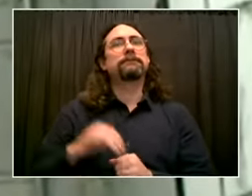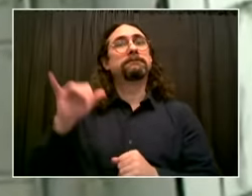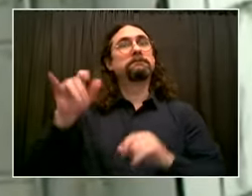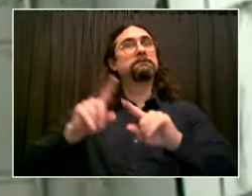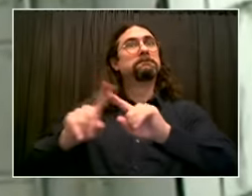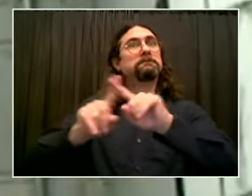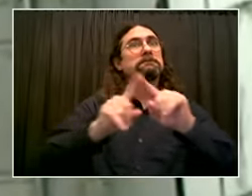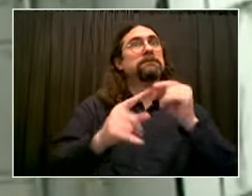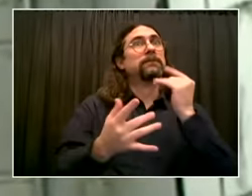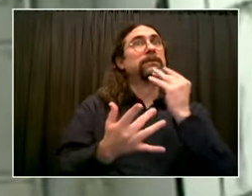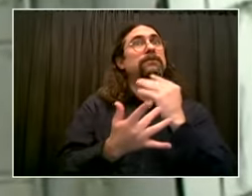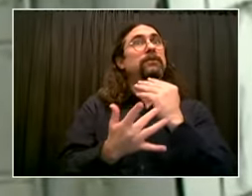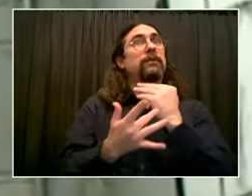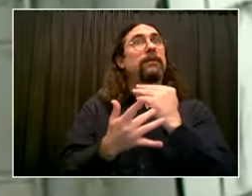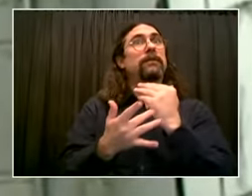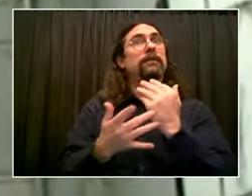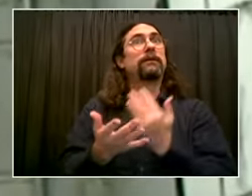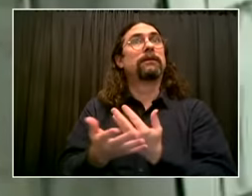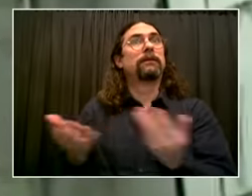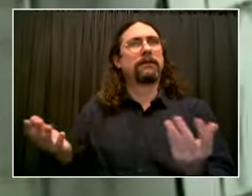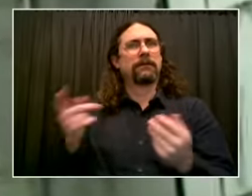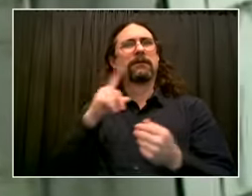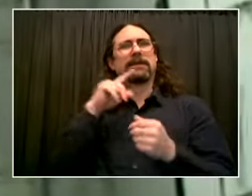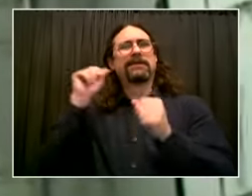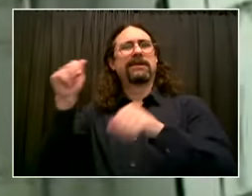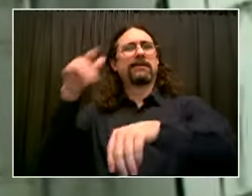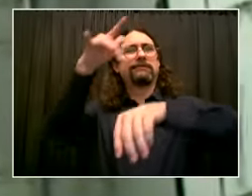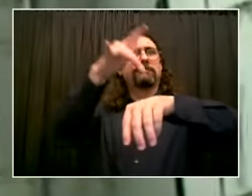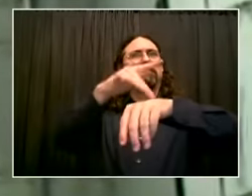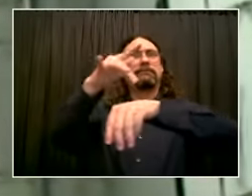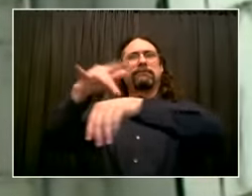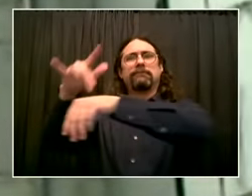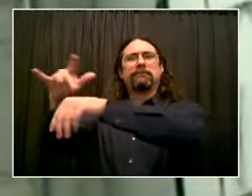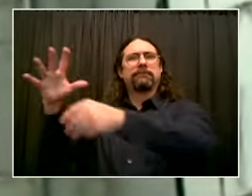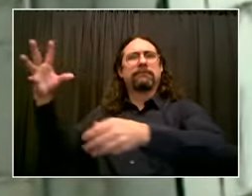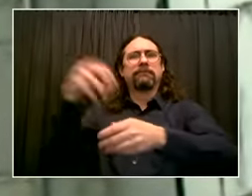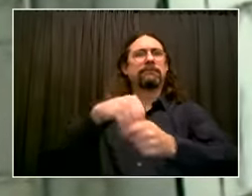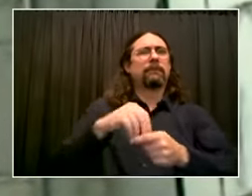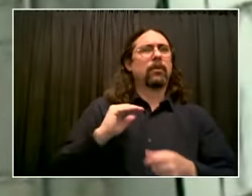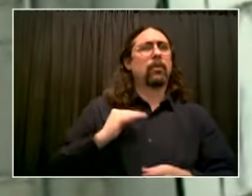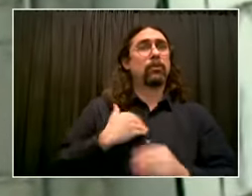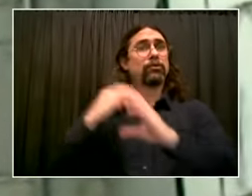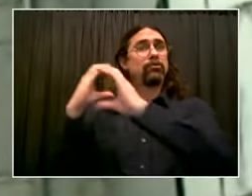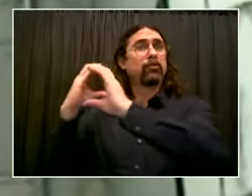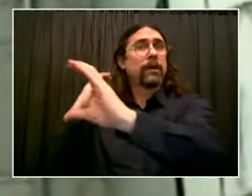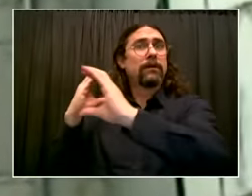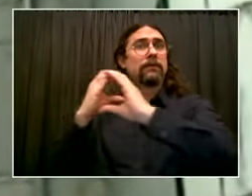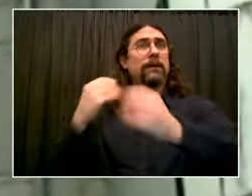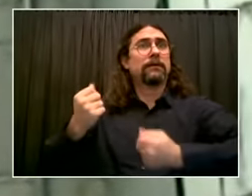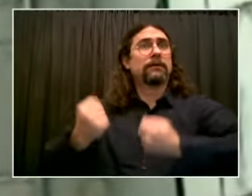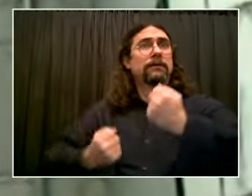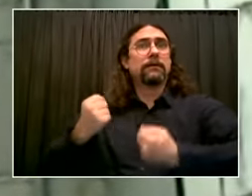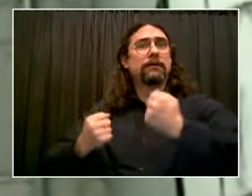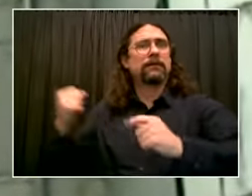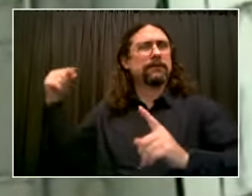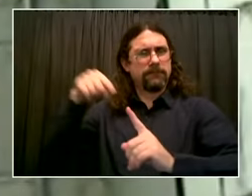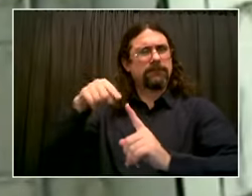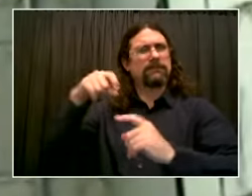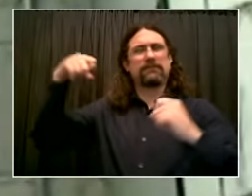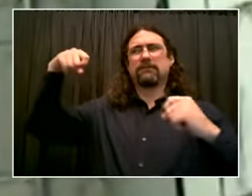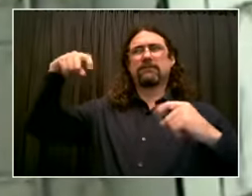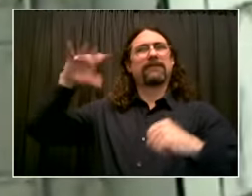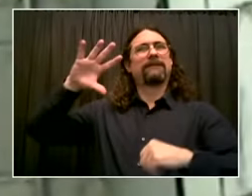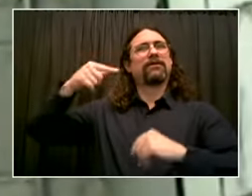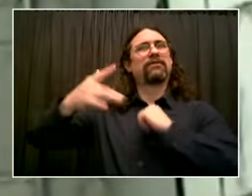in real time. This technology virtually puts us inside the vehicle, making routes more efficient, which